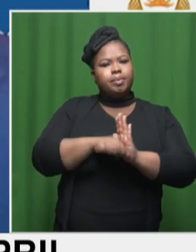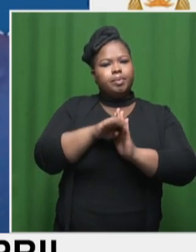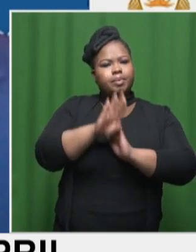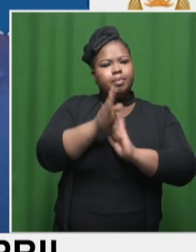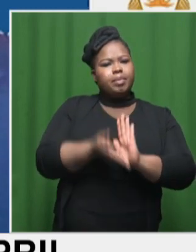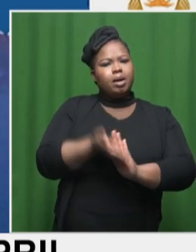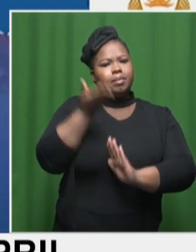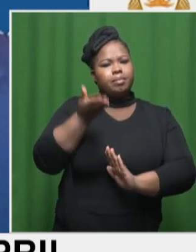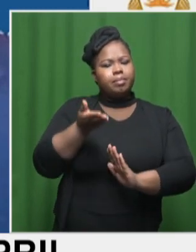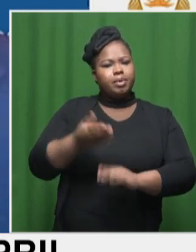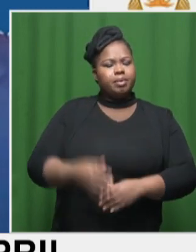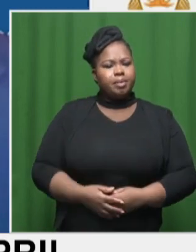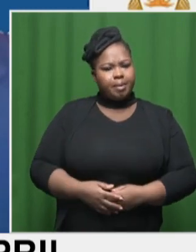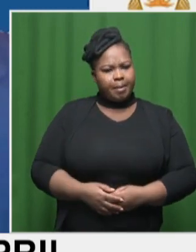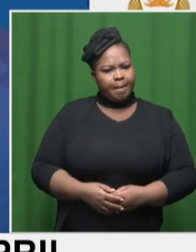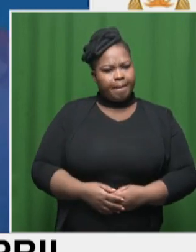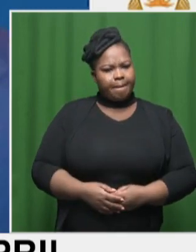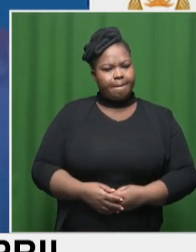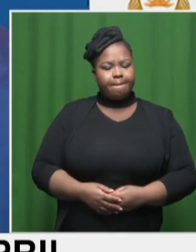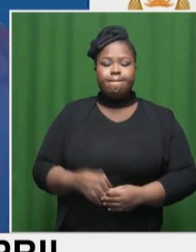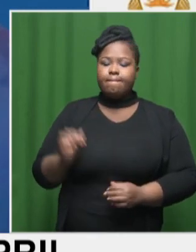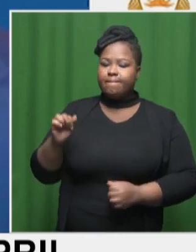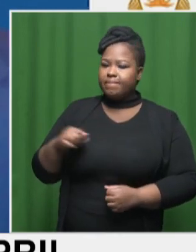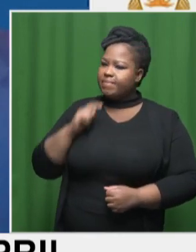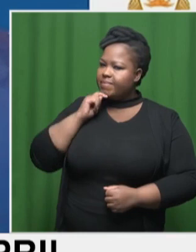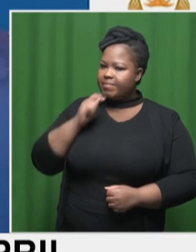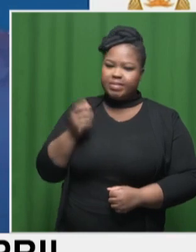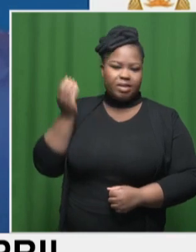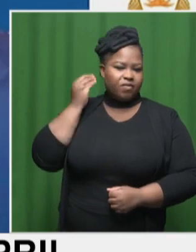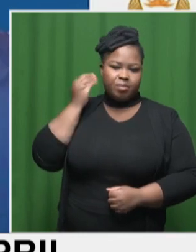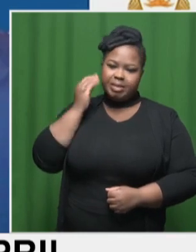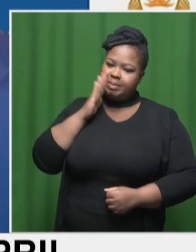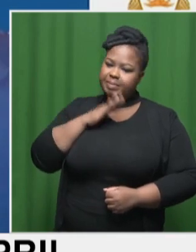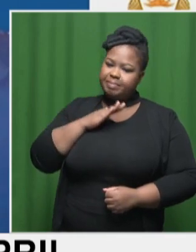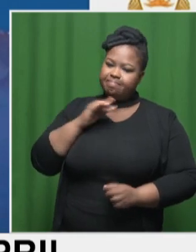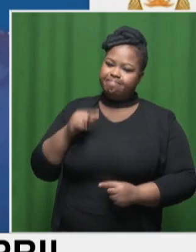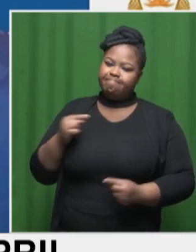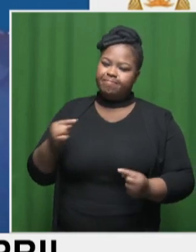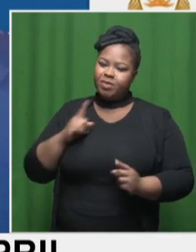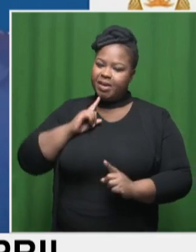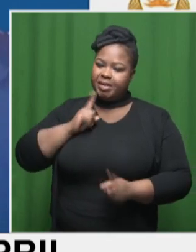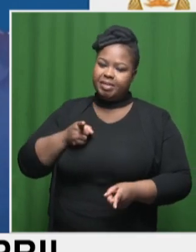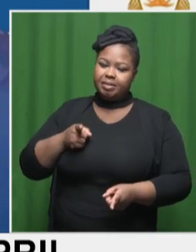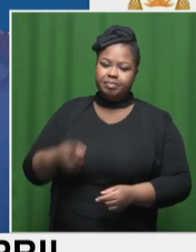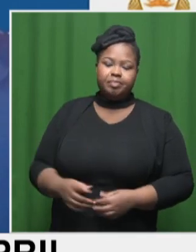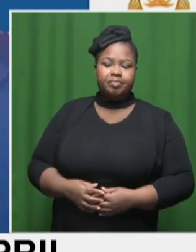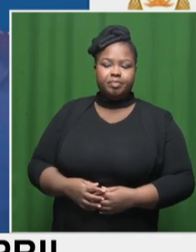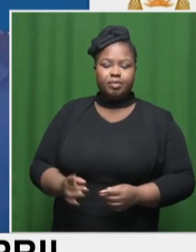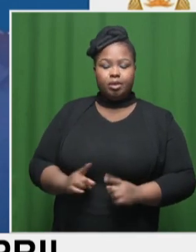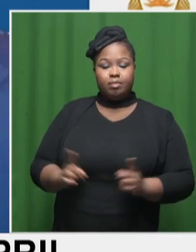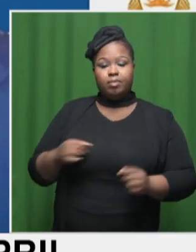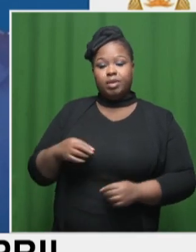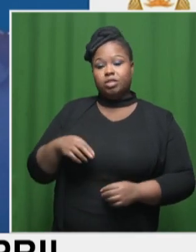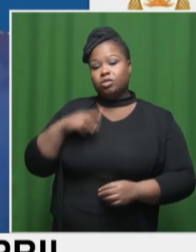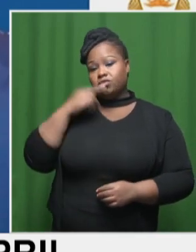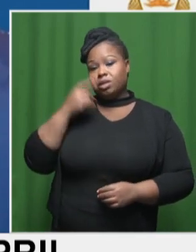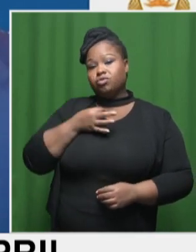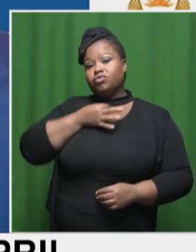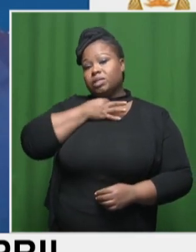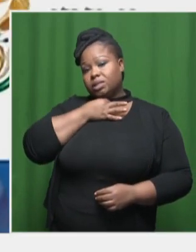hard? Yeah, I'm afraid I don't have that kind of information to hand, but certainly it's a real risk.